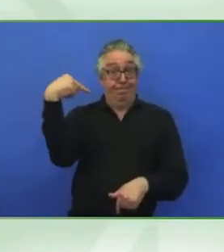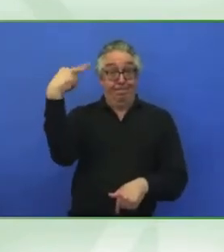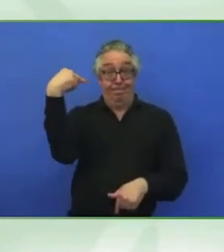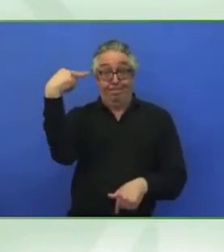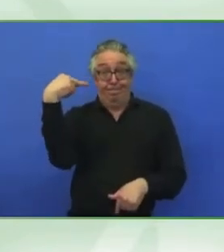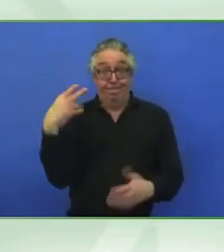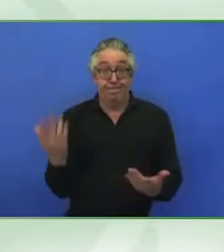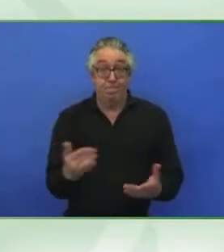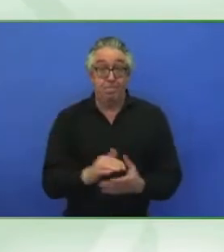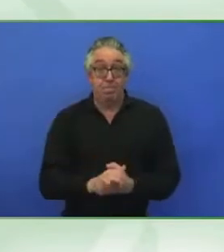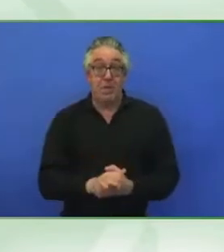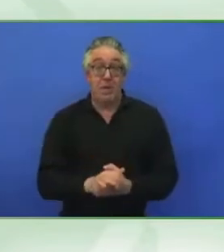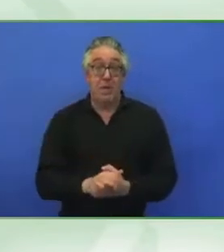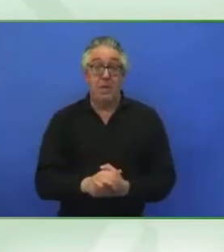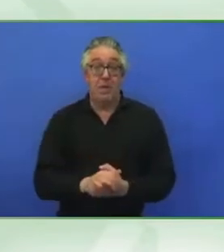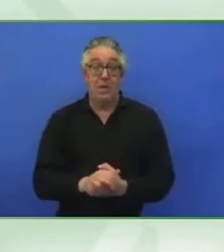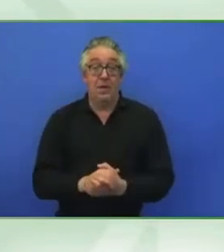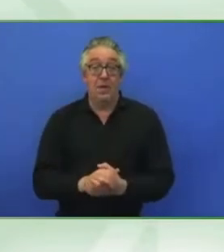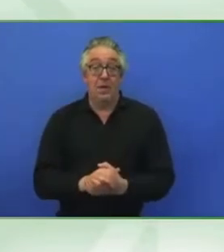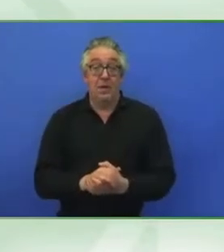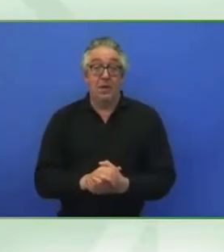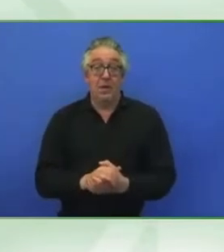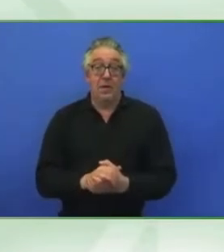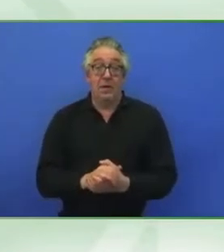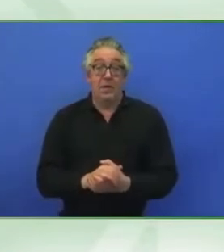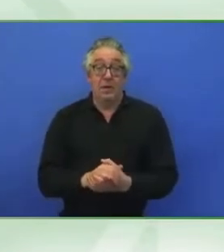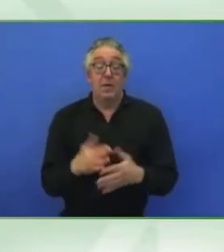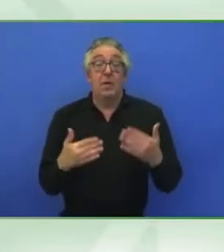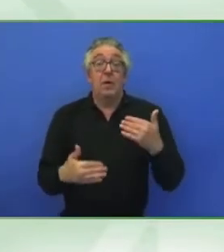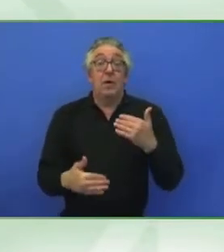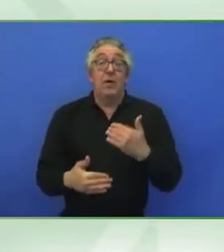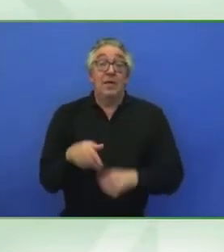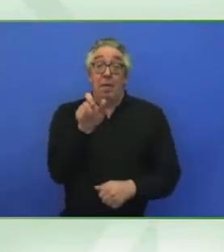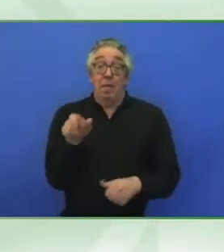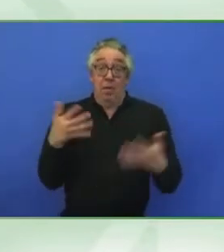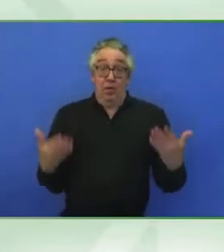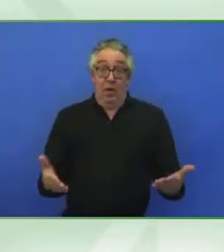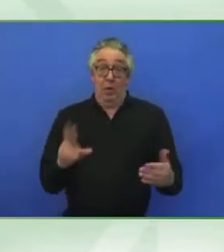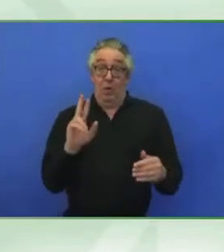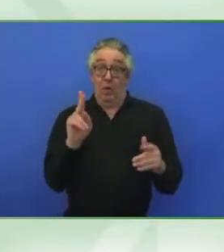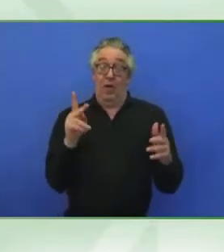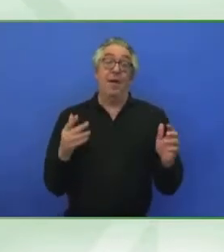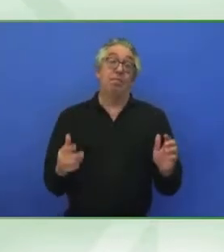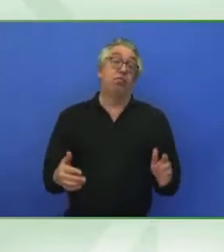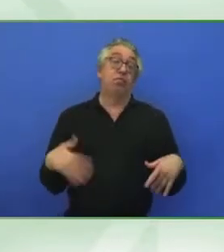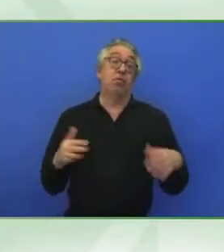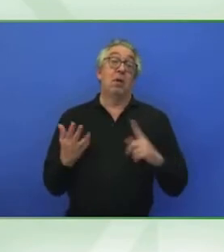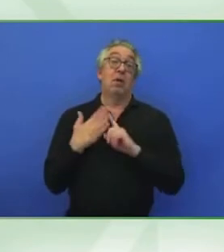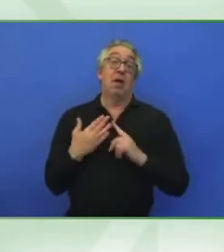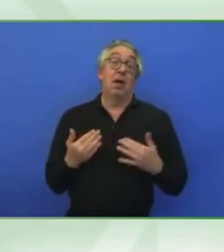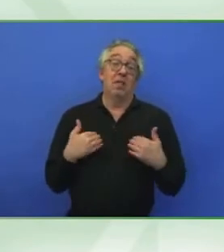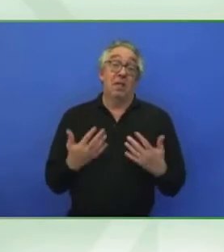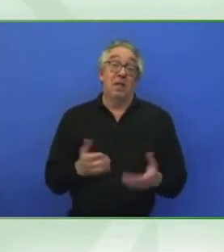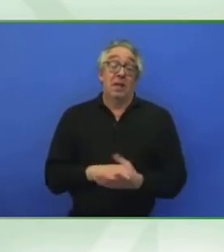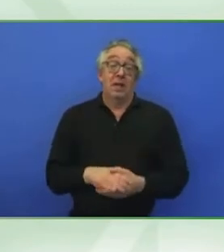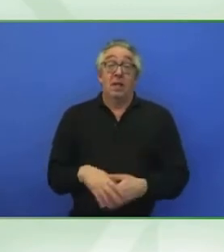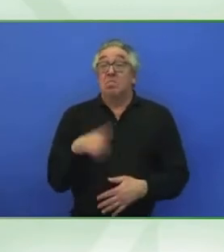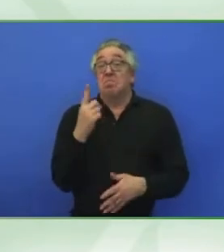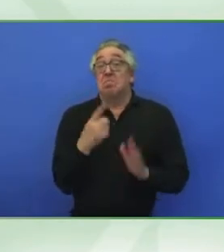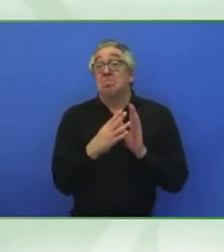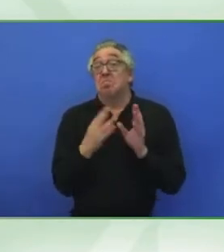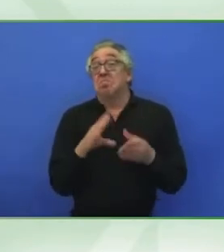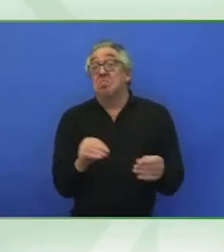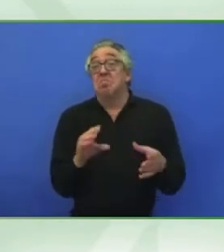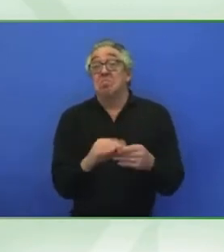people in the United Kingdom. And again, sadly, just a few weeks ago, our national